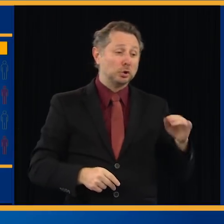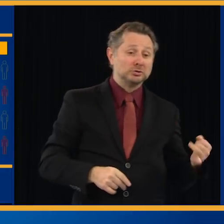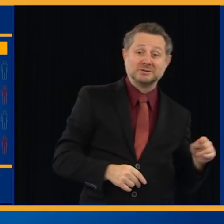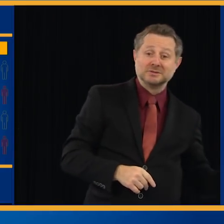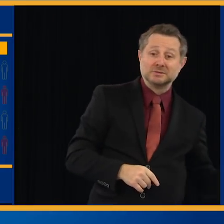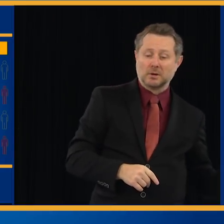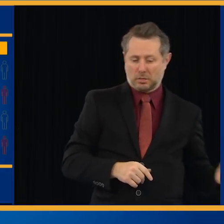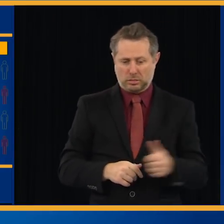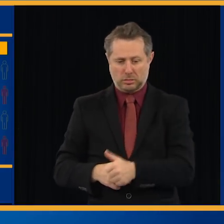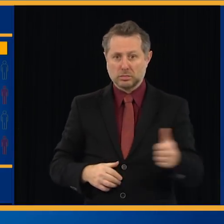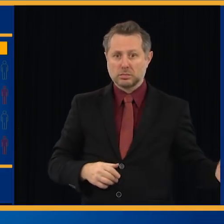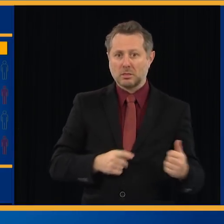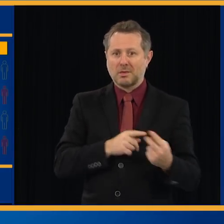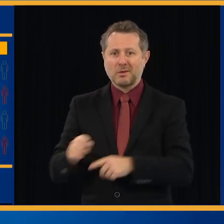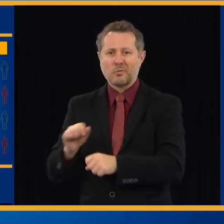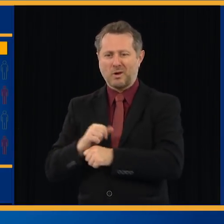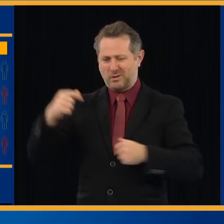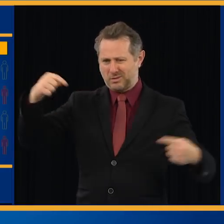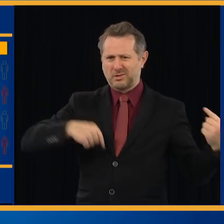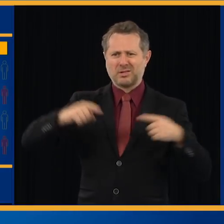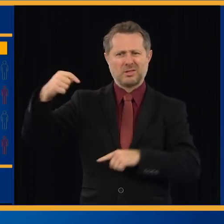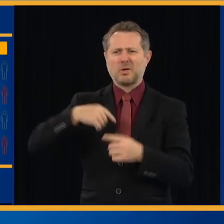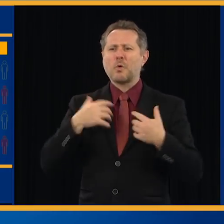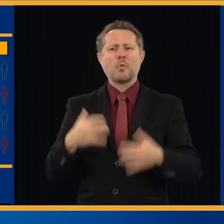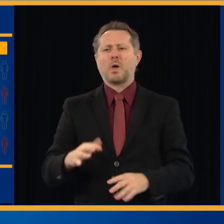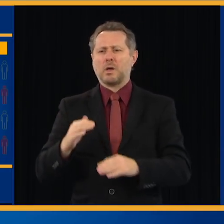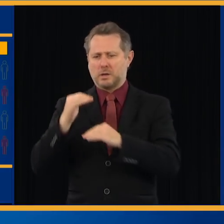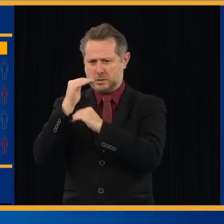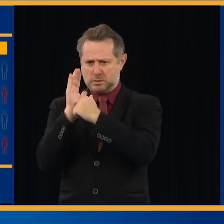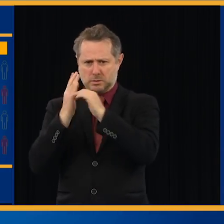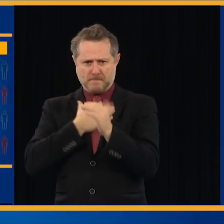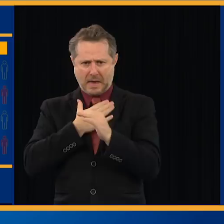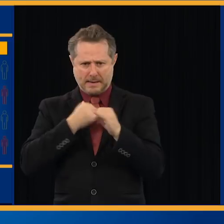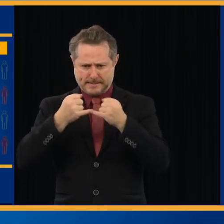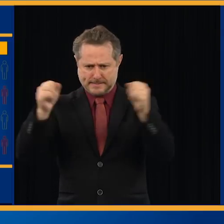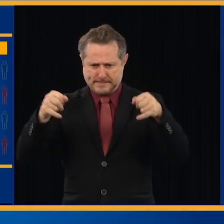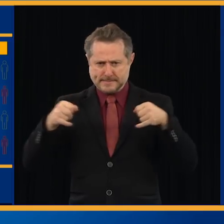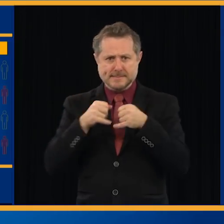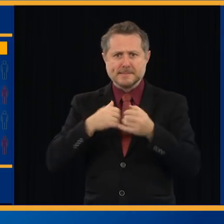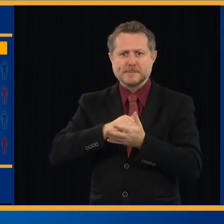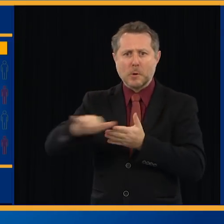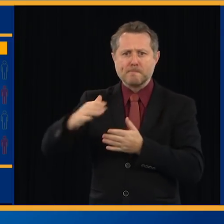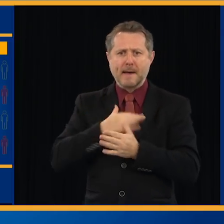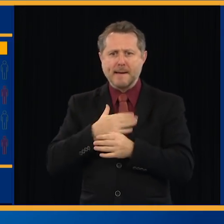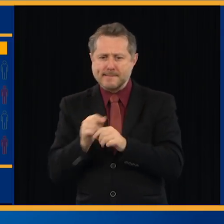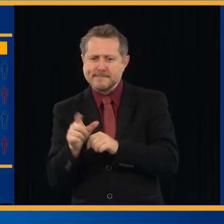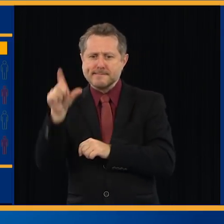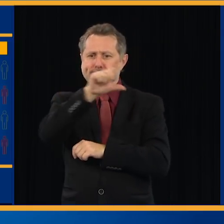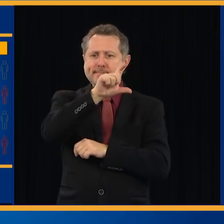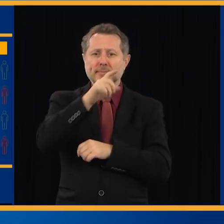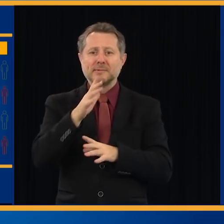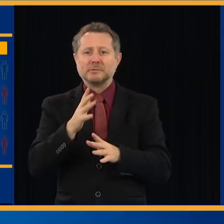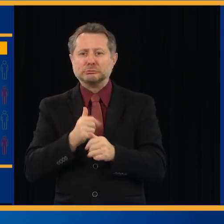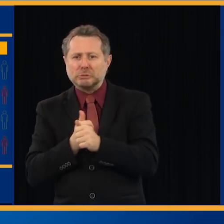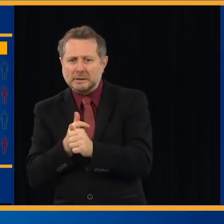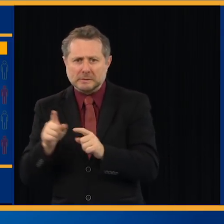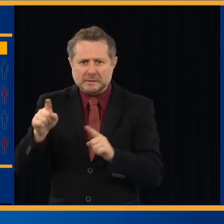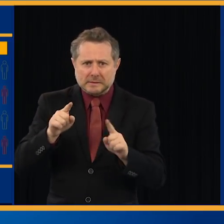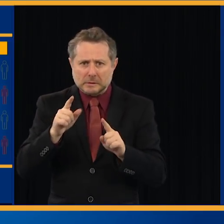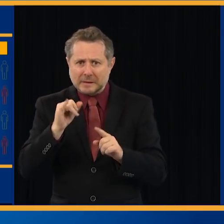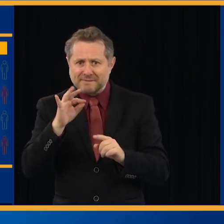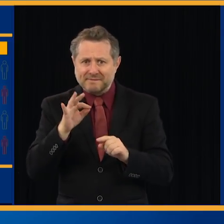We don't want to get limited by jurisdictions when you're doing this contact tracing. Somebody turns out